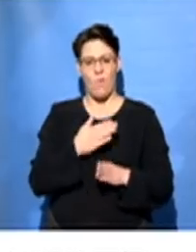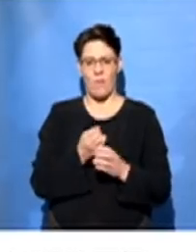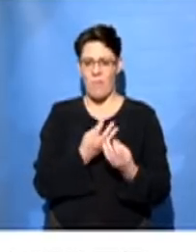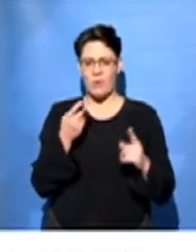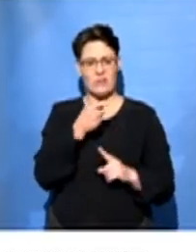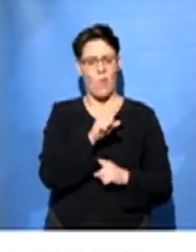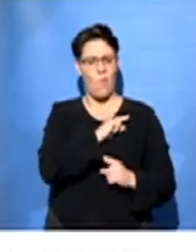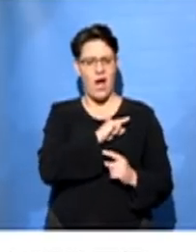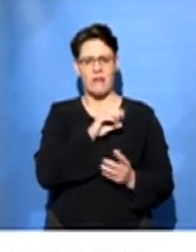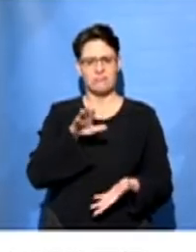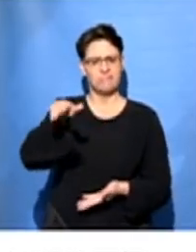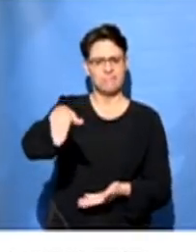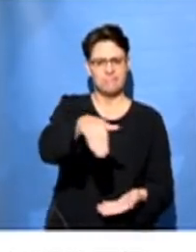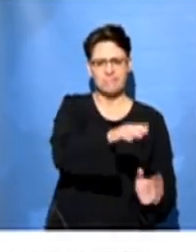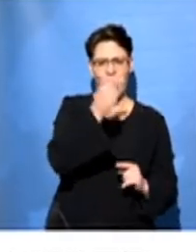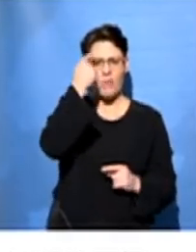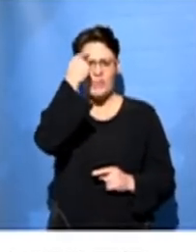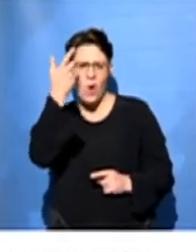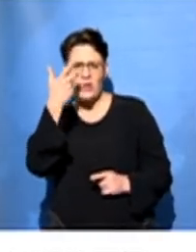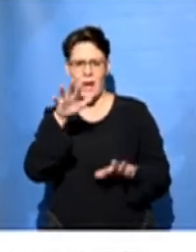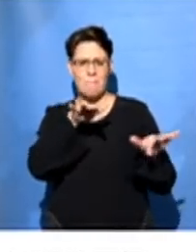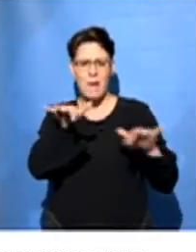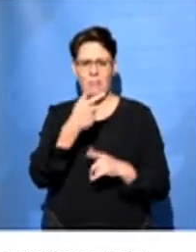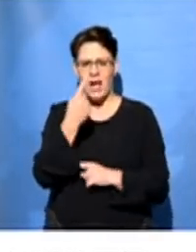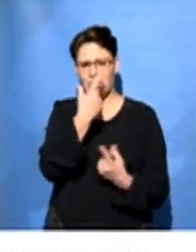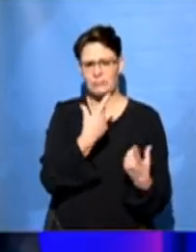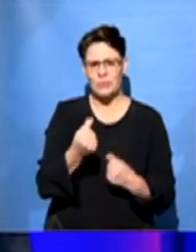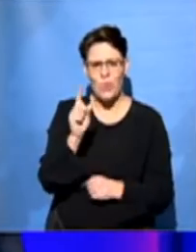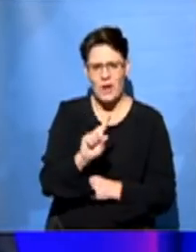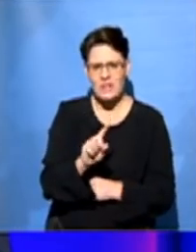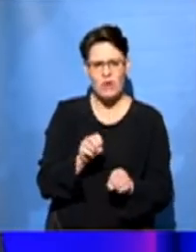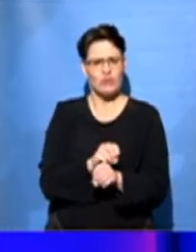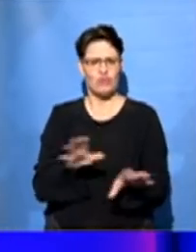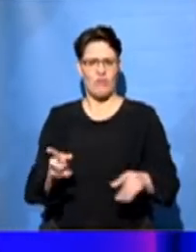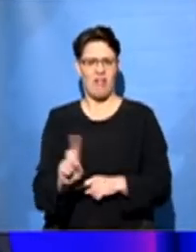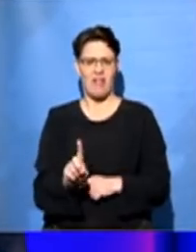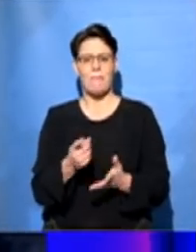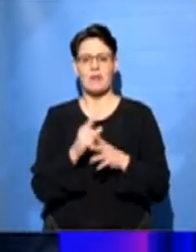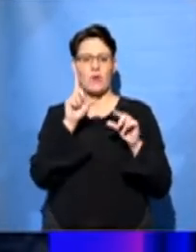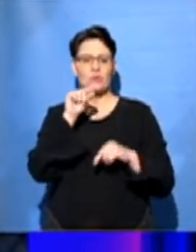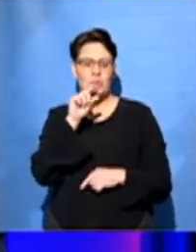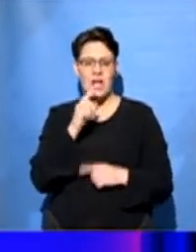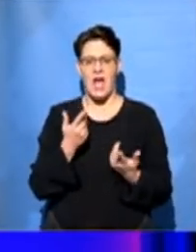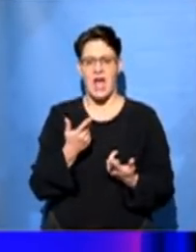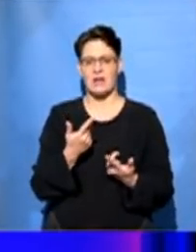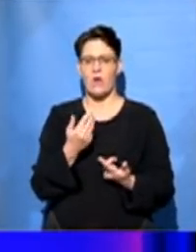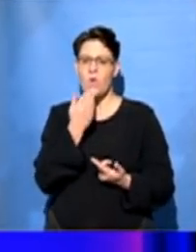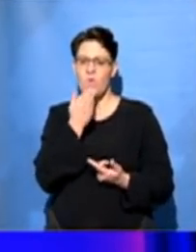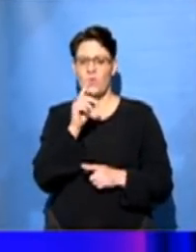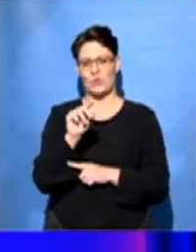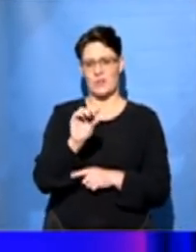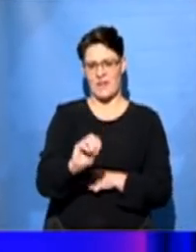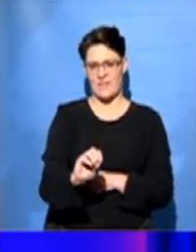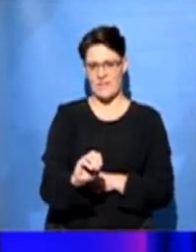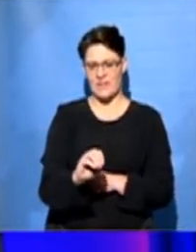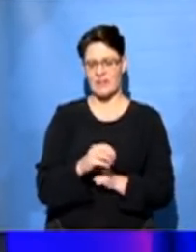mostly try to gather kind of the thoughts of what's happening in the public, not really in general, but the ones that are on Twitter and who do tweet on there.